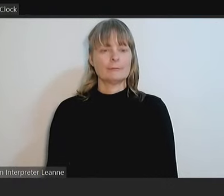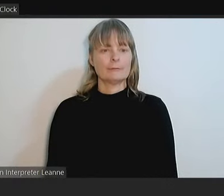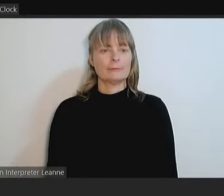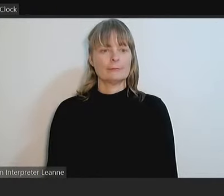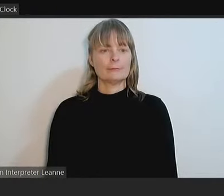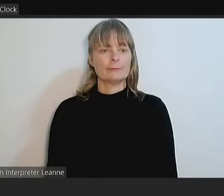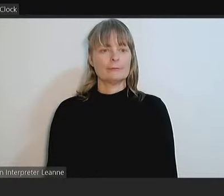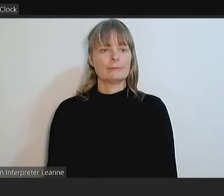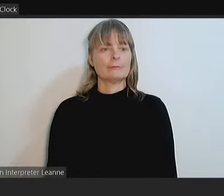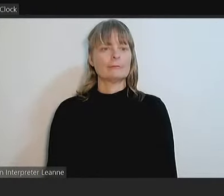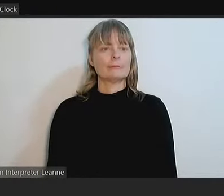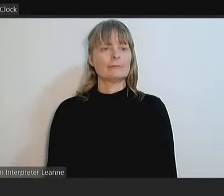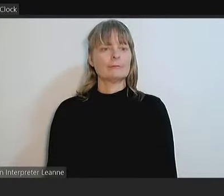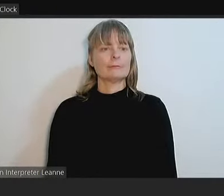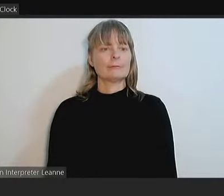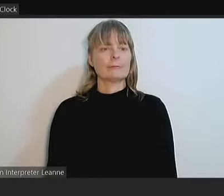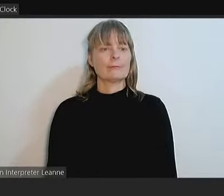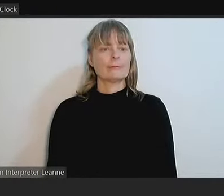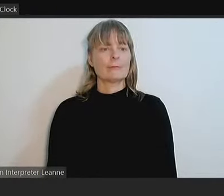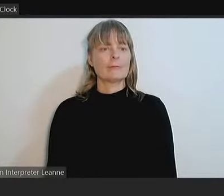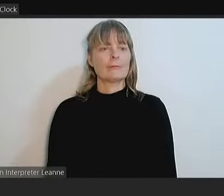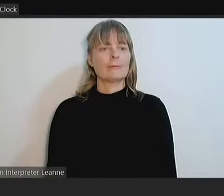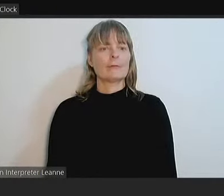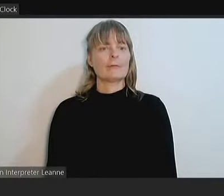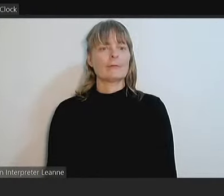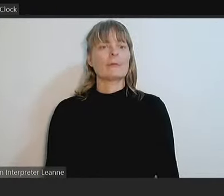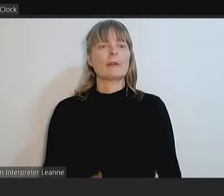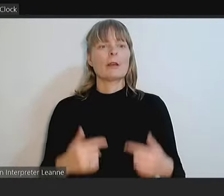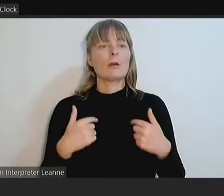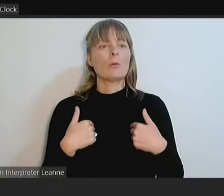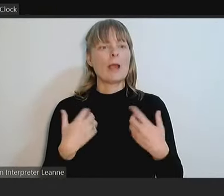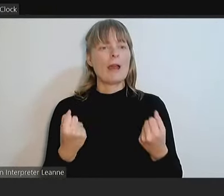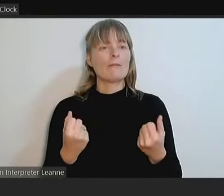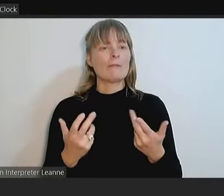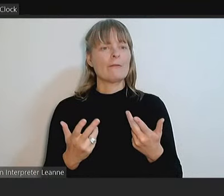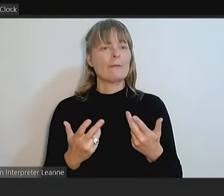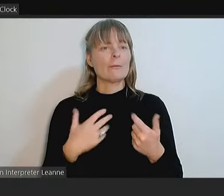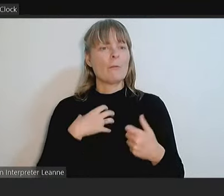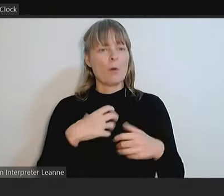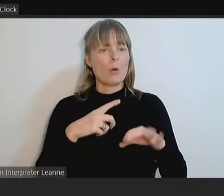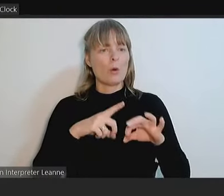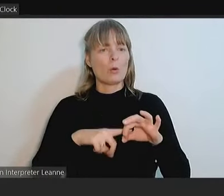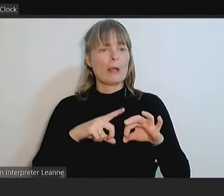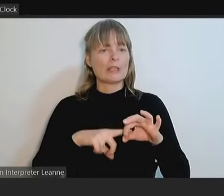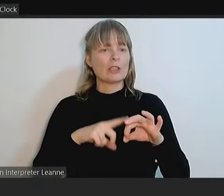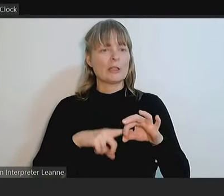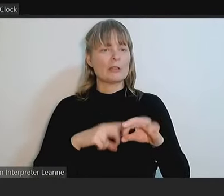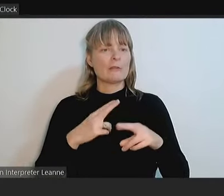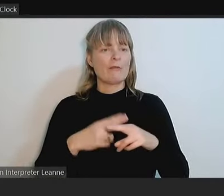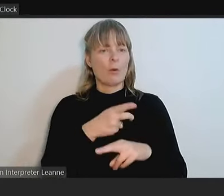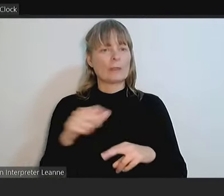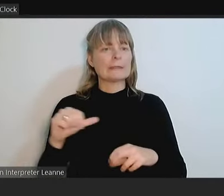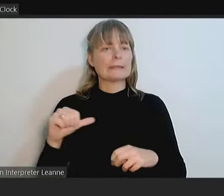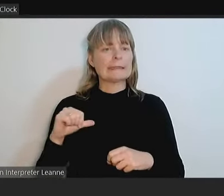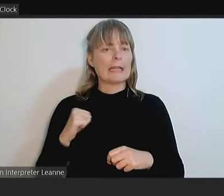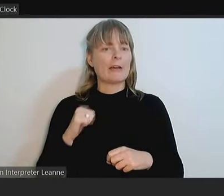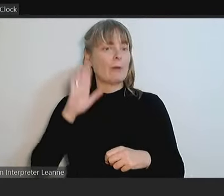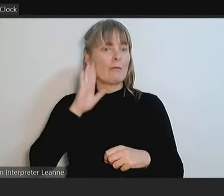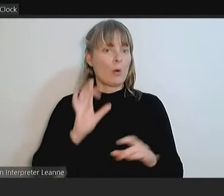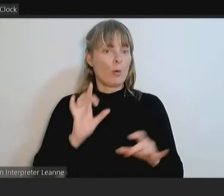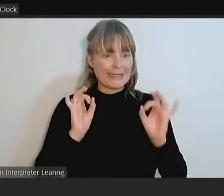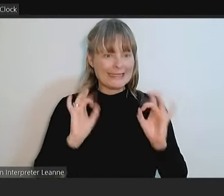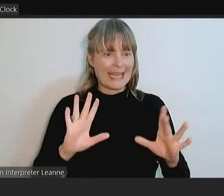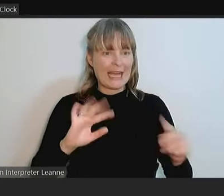Councillors, I will be permitting questions to our officers before we commence the debate on each item. If I think